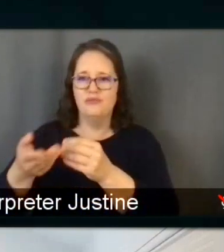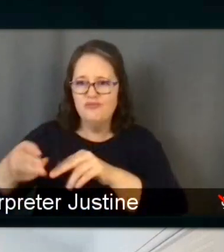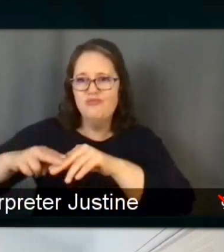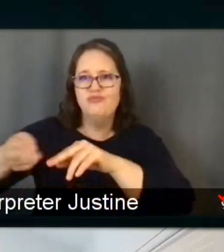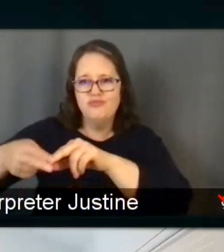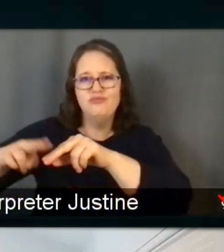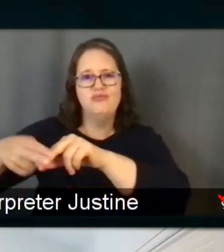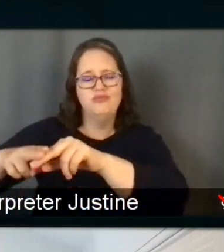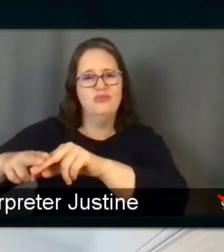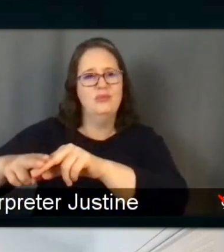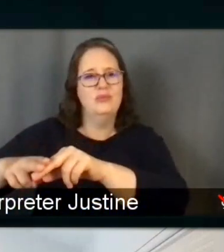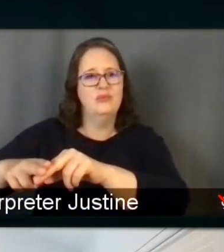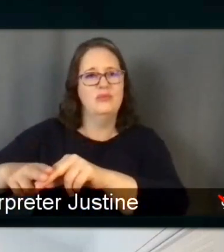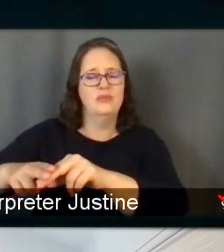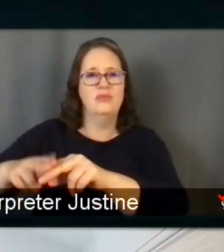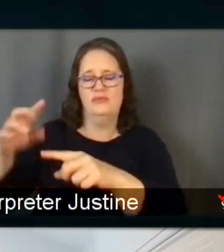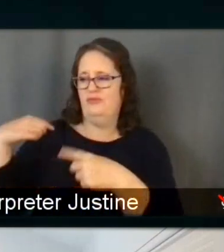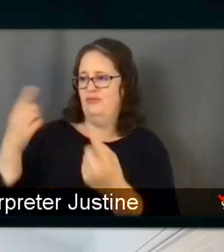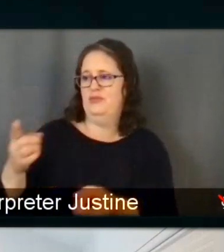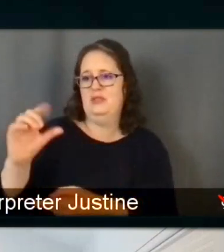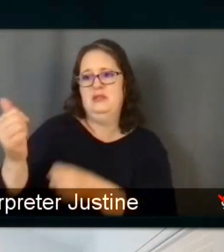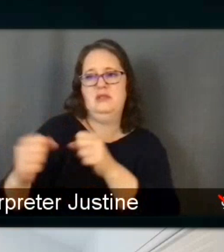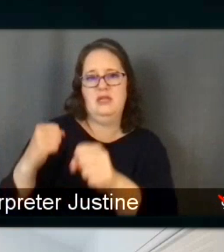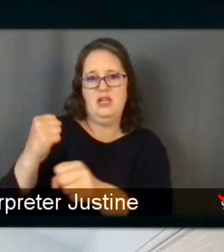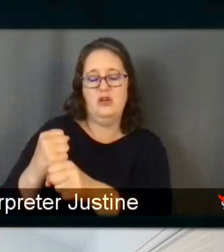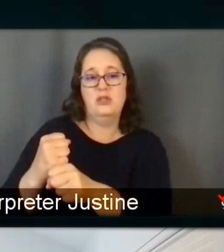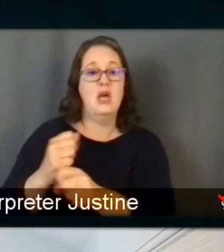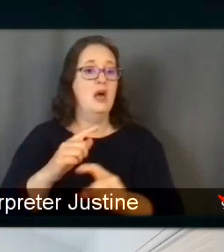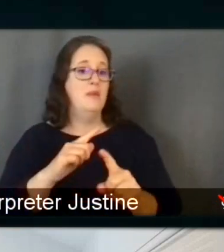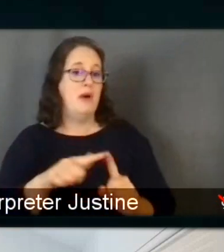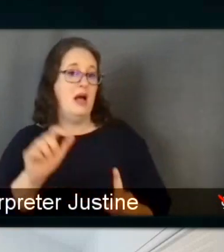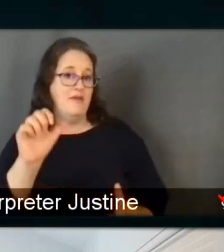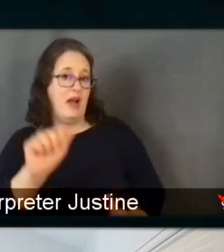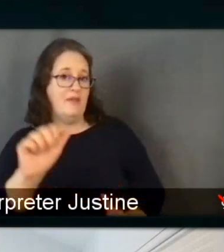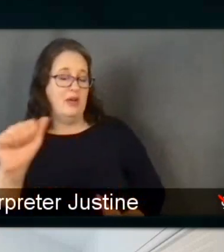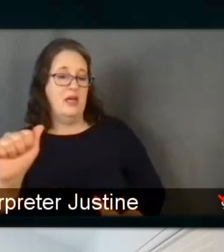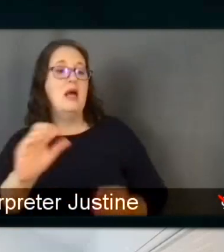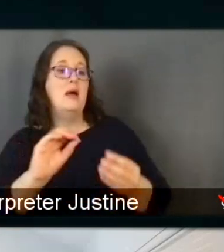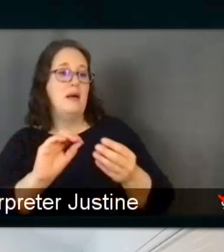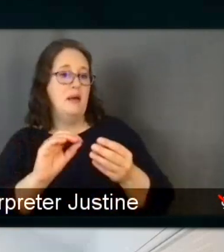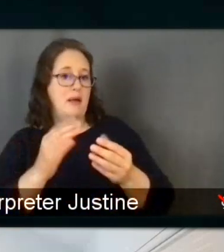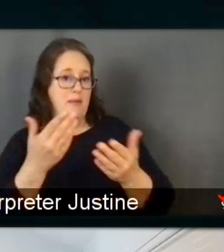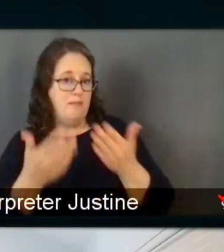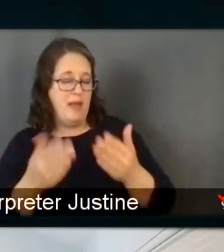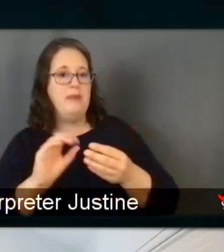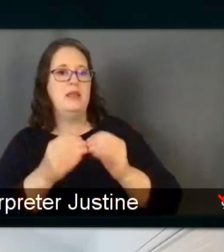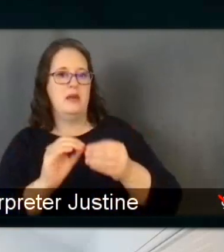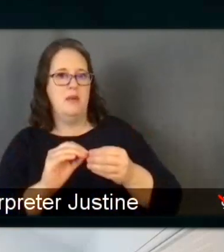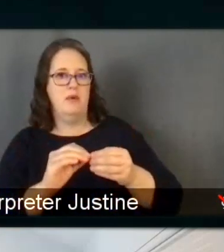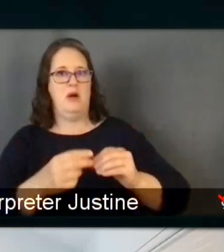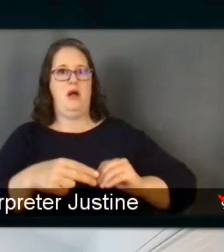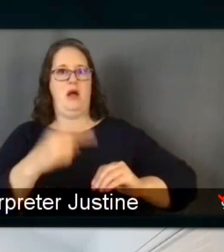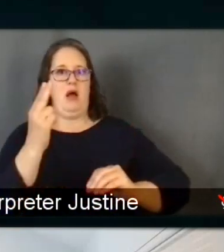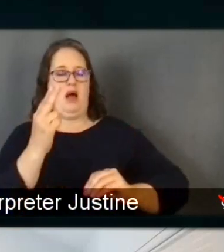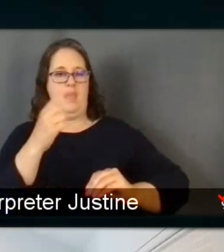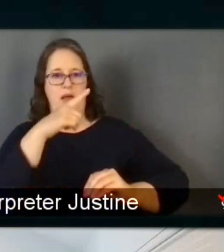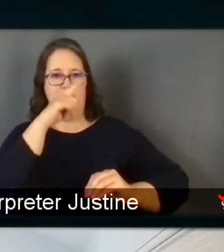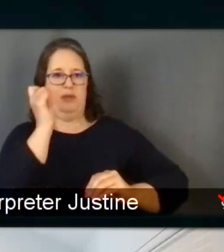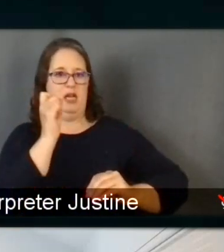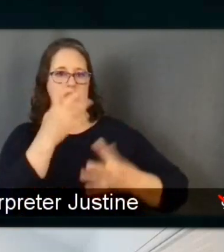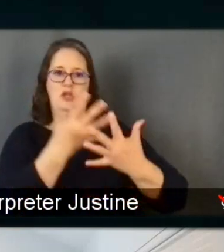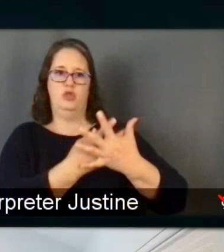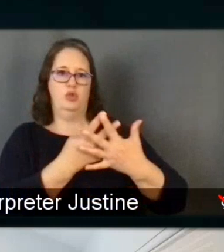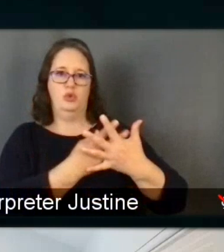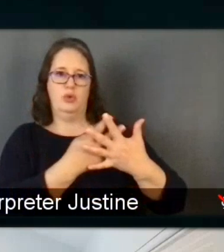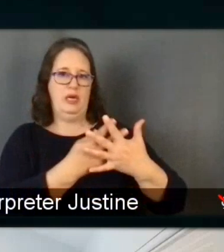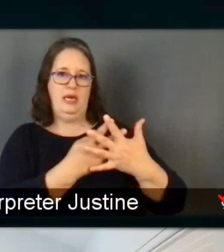But for other ratios, including African Americans, is likely that the screening